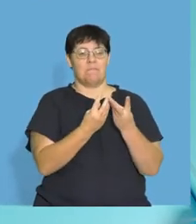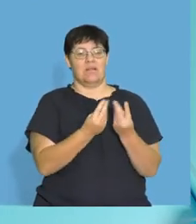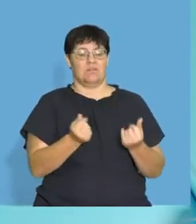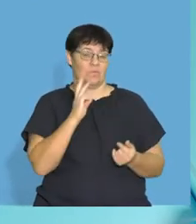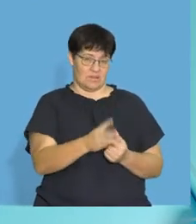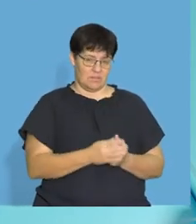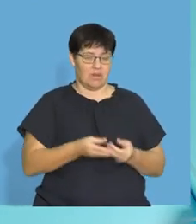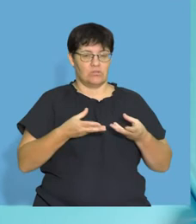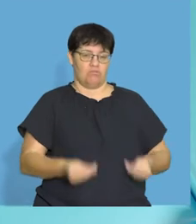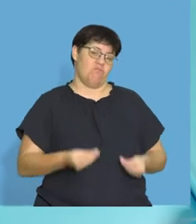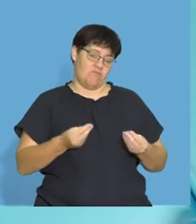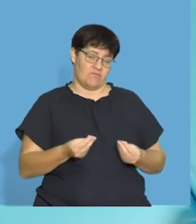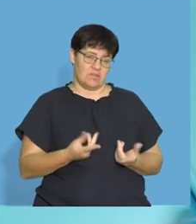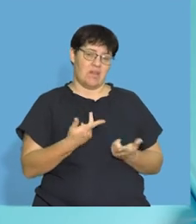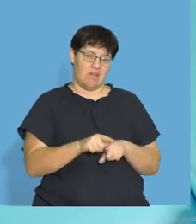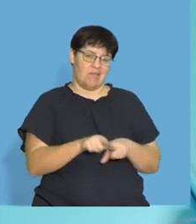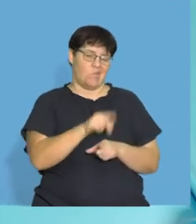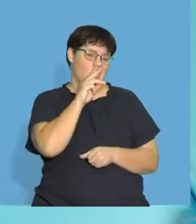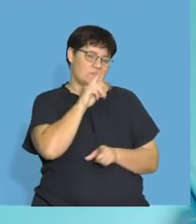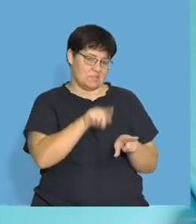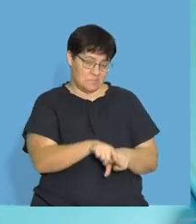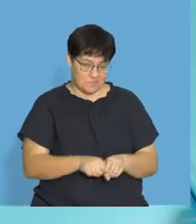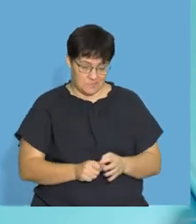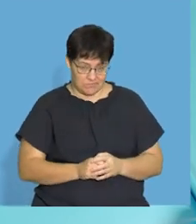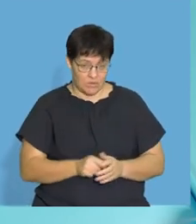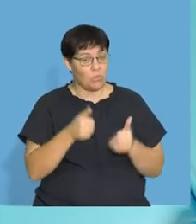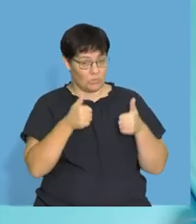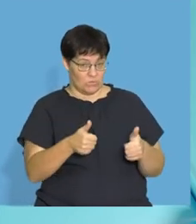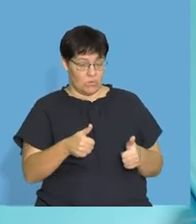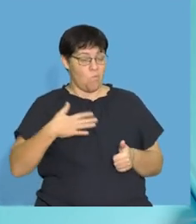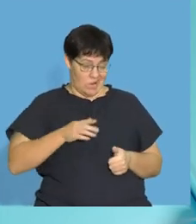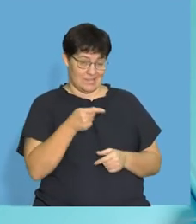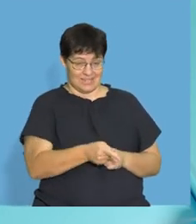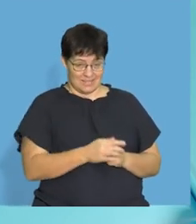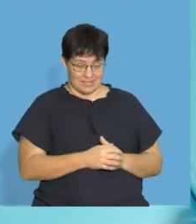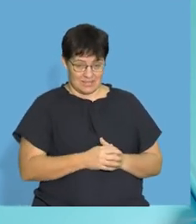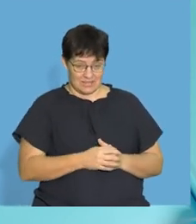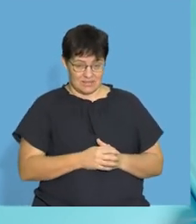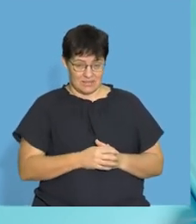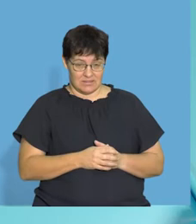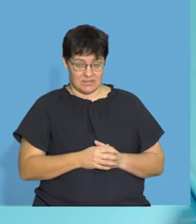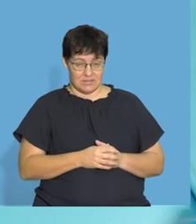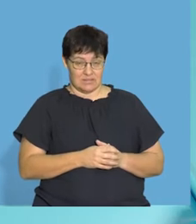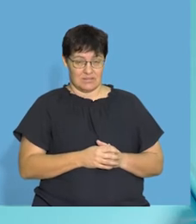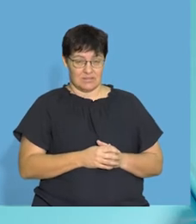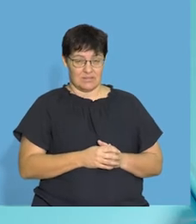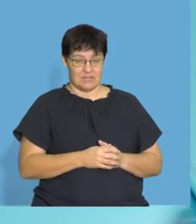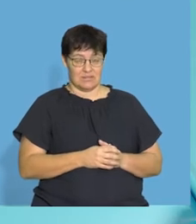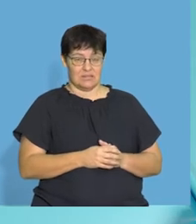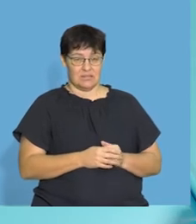at room temperature, it's going to melt, it's going to go liquid. Okay, that's a good thing. That's a good thing. We want that.